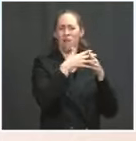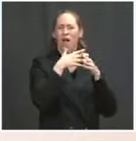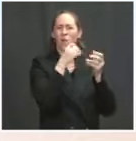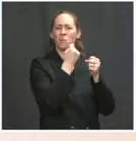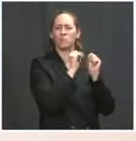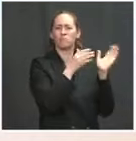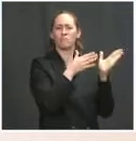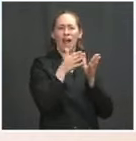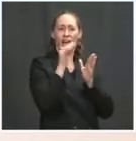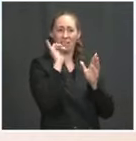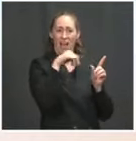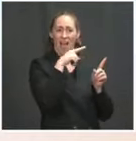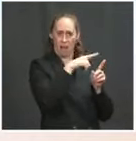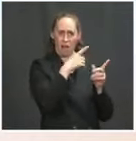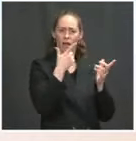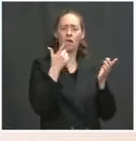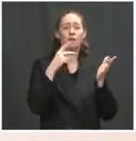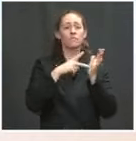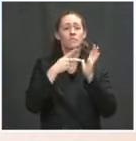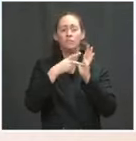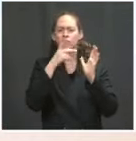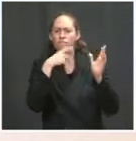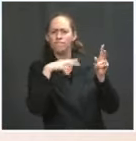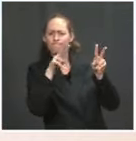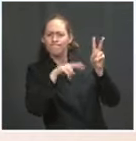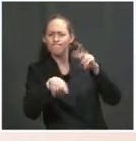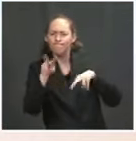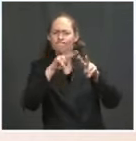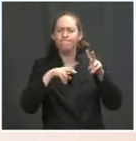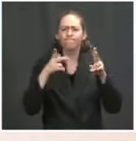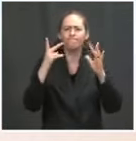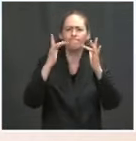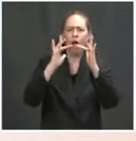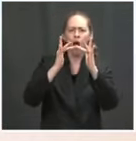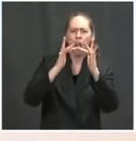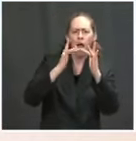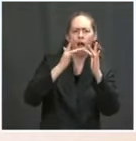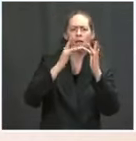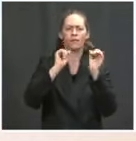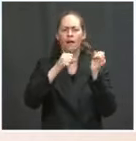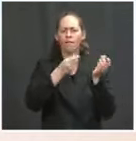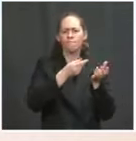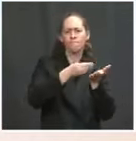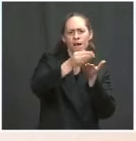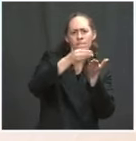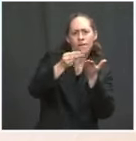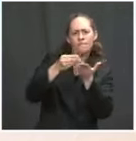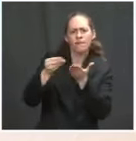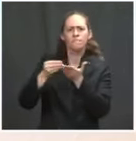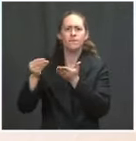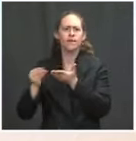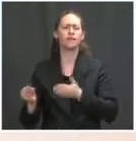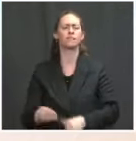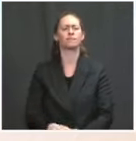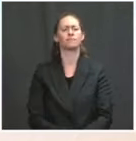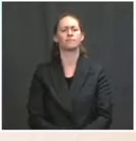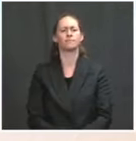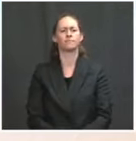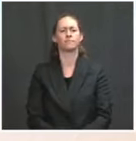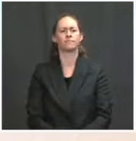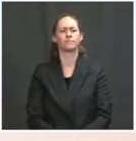be operated with integrity, obviously. And it has to be – we have to look for ways in which we can incent and encourage